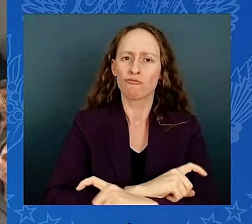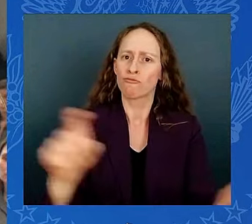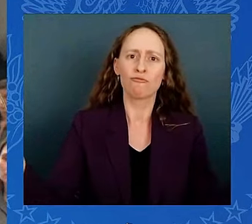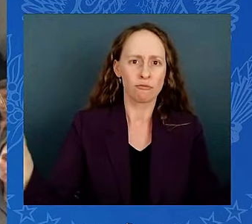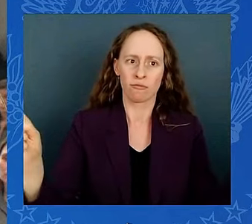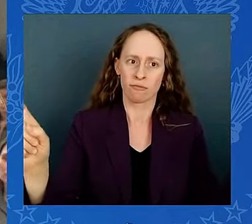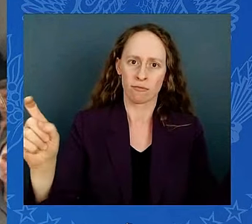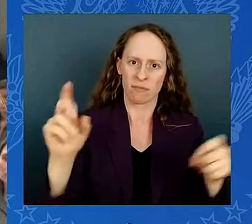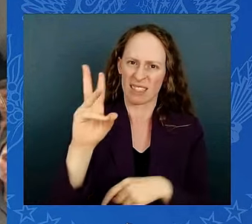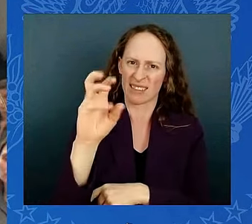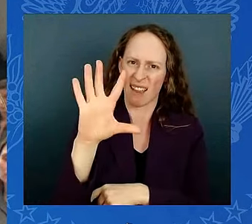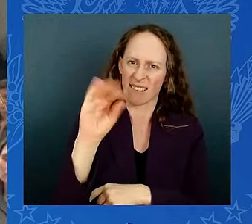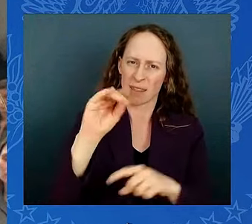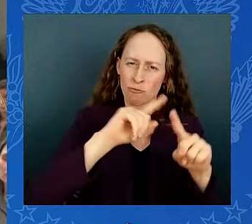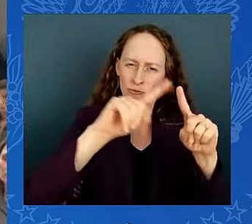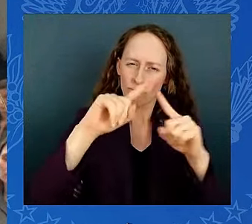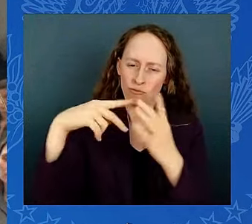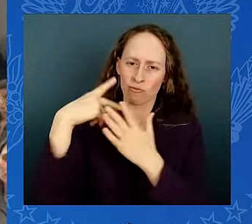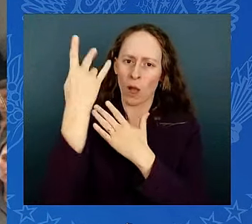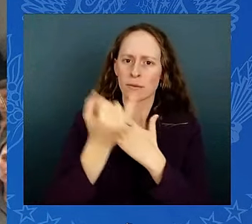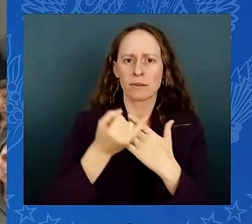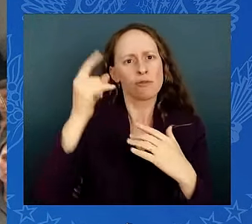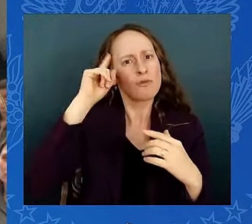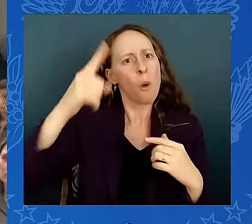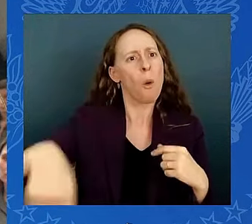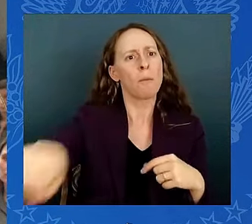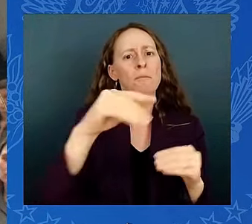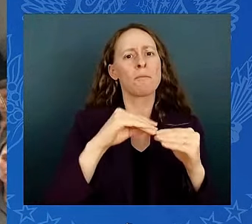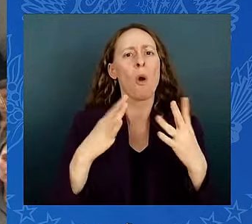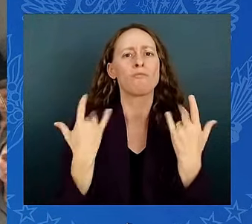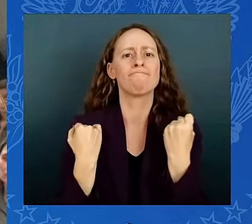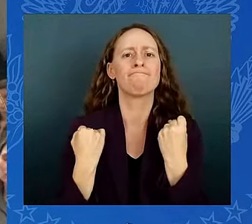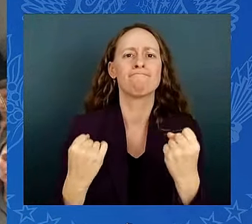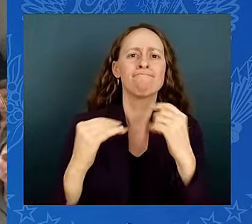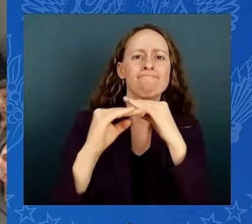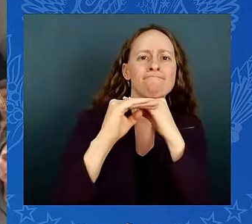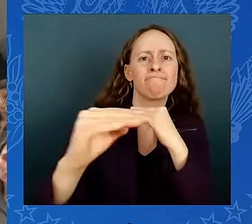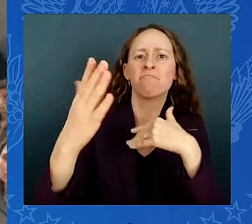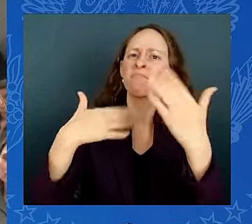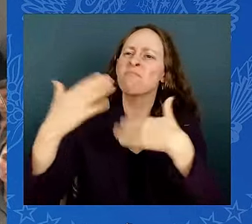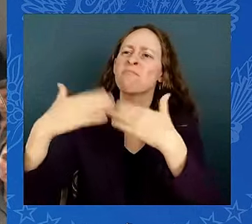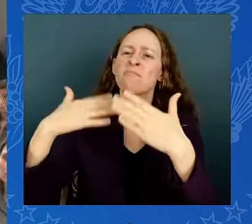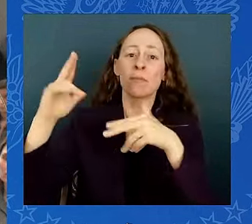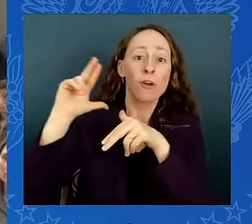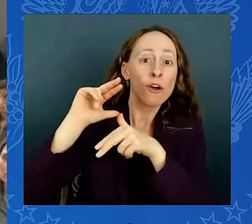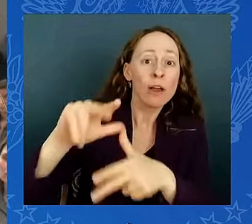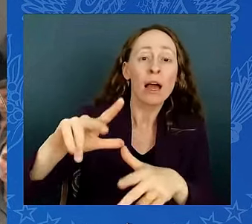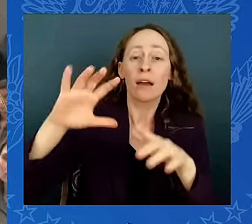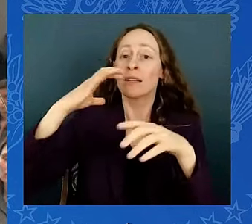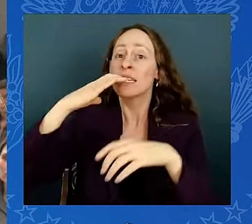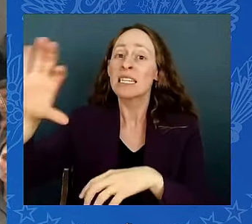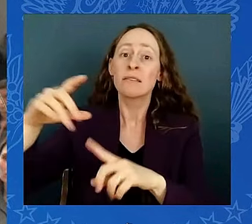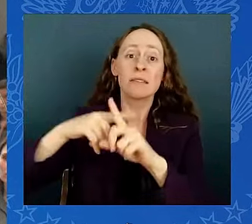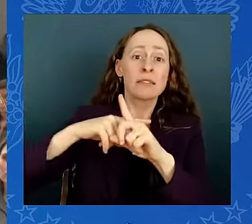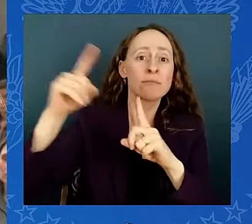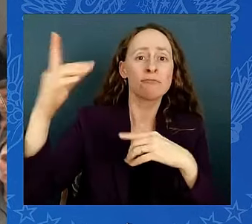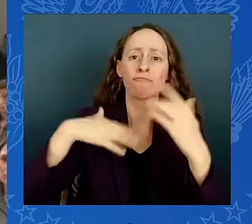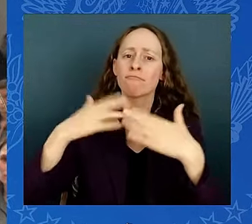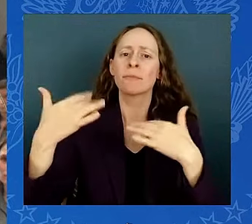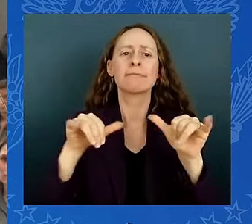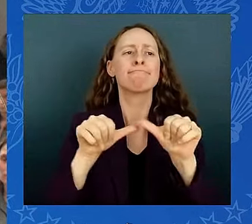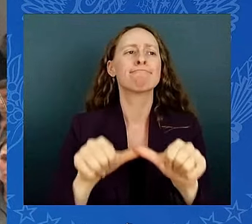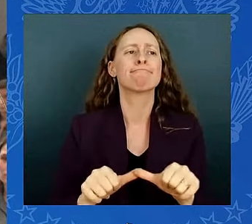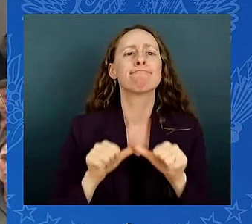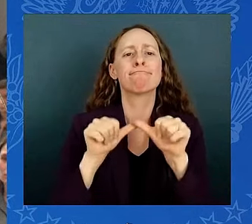and flooding. These grants will also help advance my Justice40 initiative to deliver at least 40 percent of overall